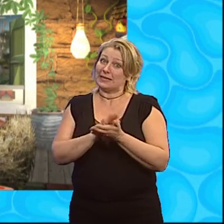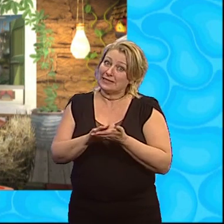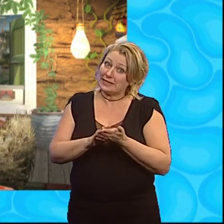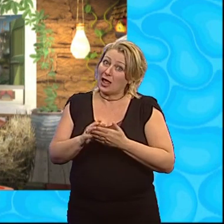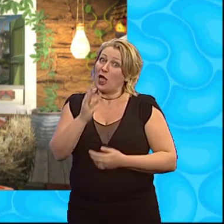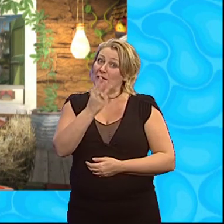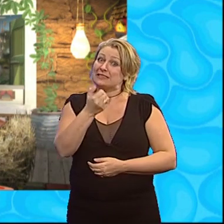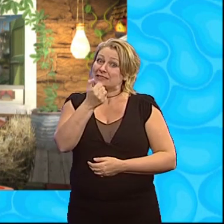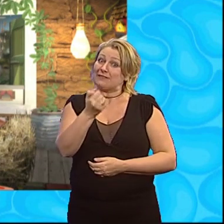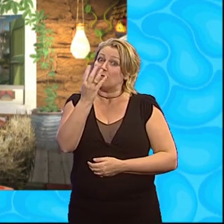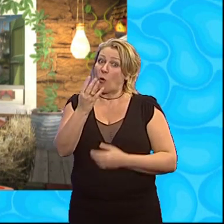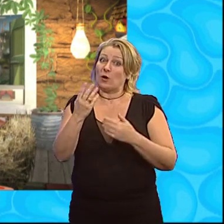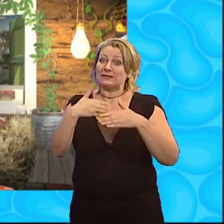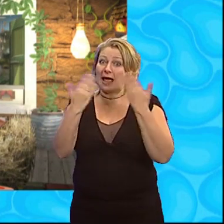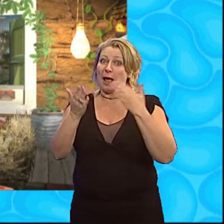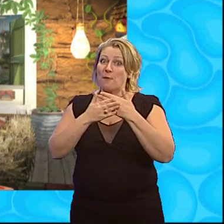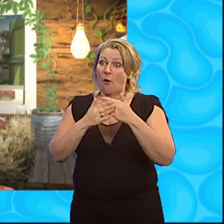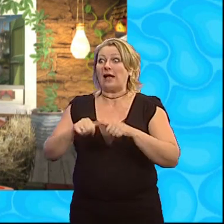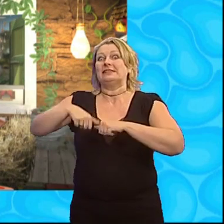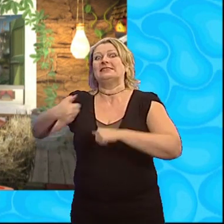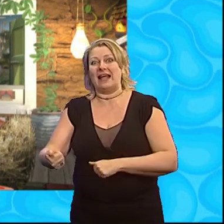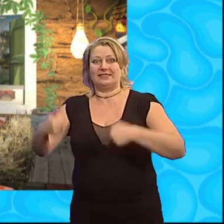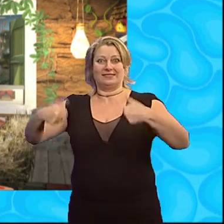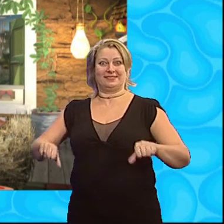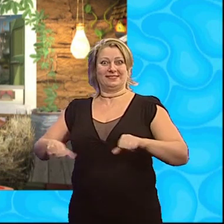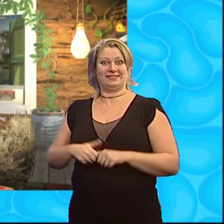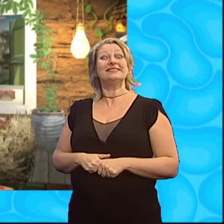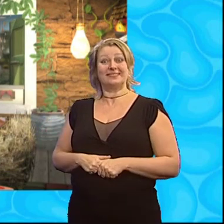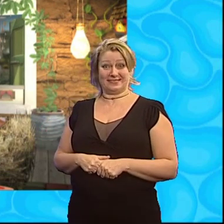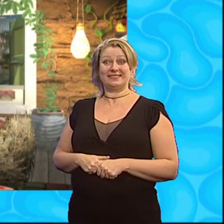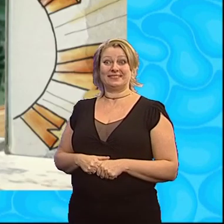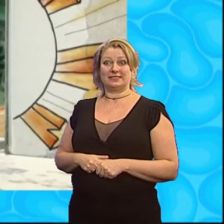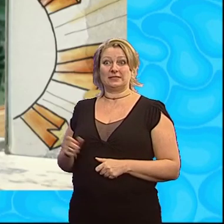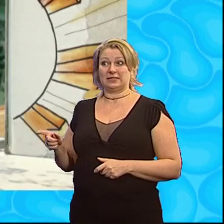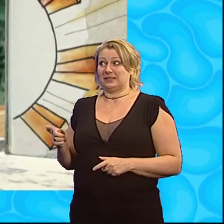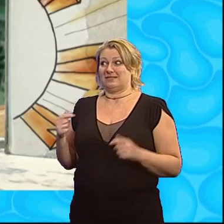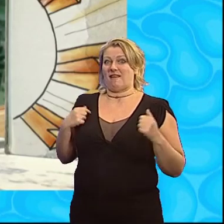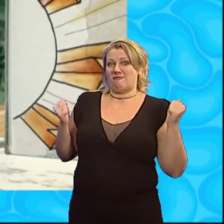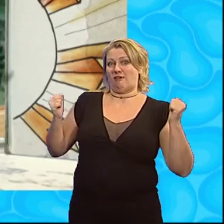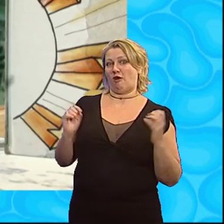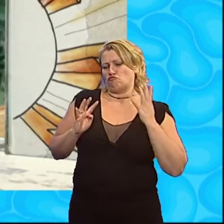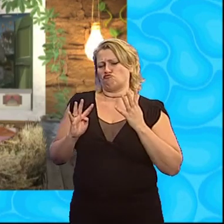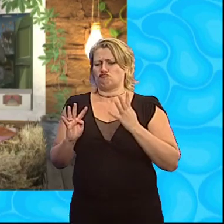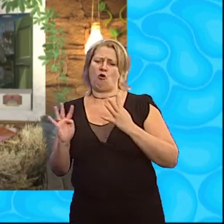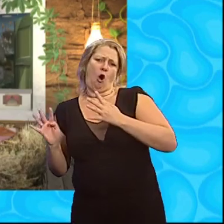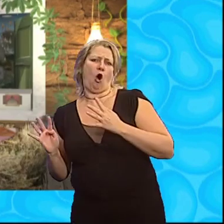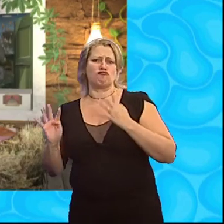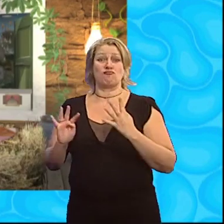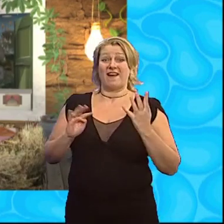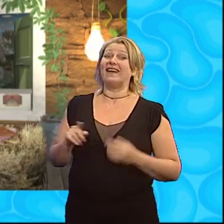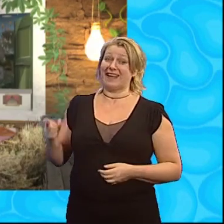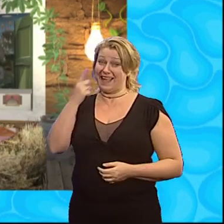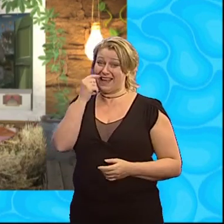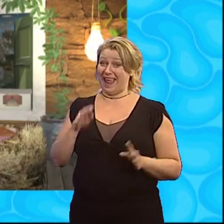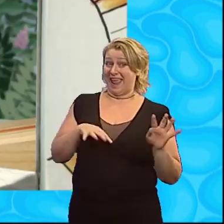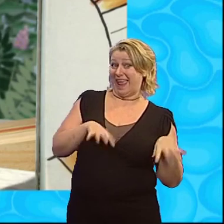364 days till the next one. Ken-ken do the conga. Ken-ken do